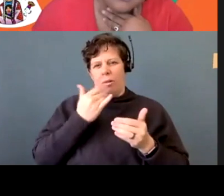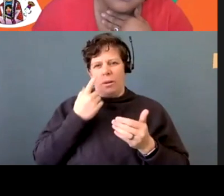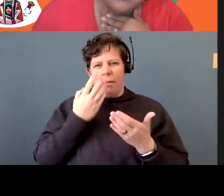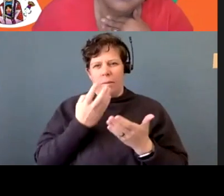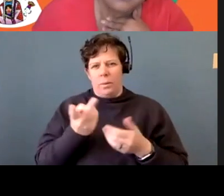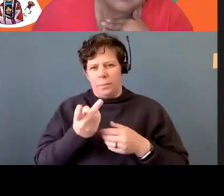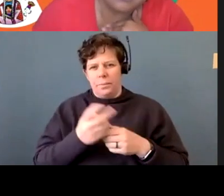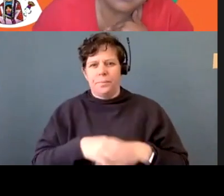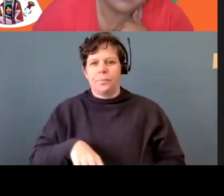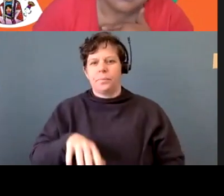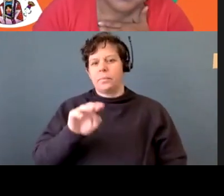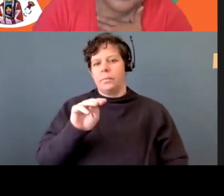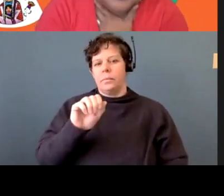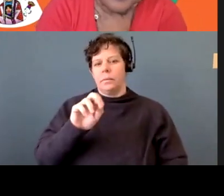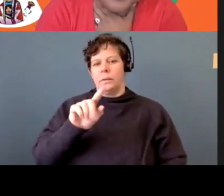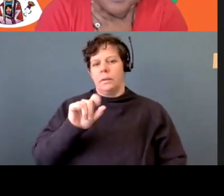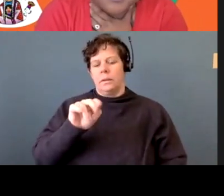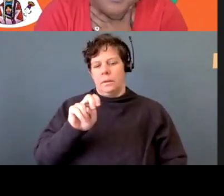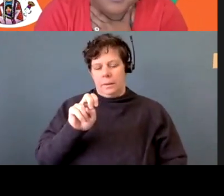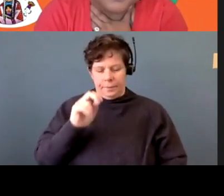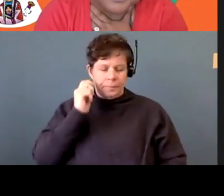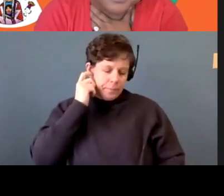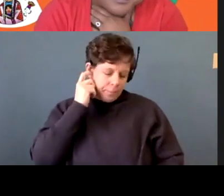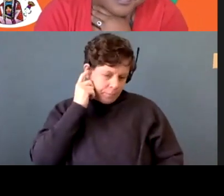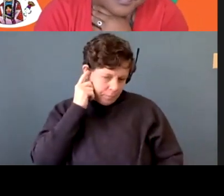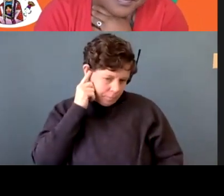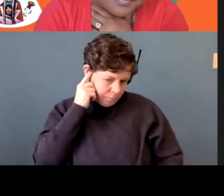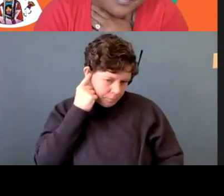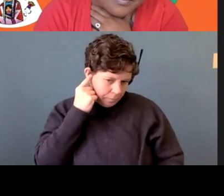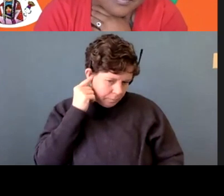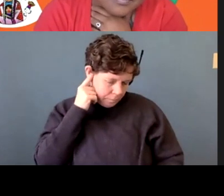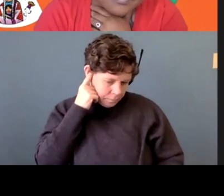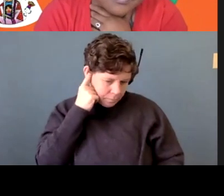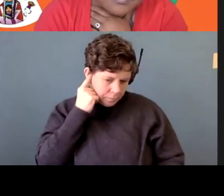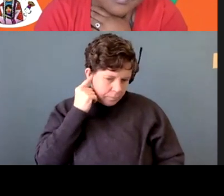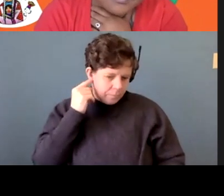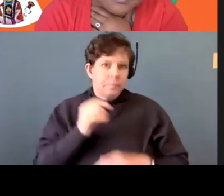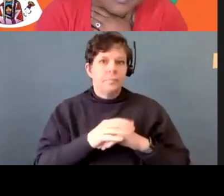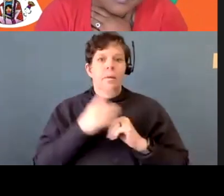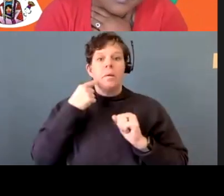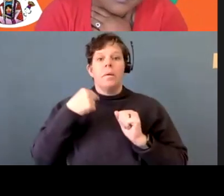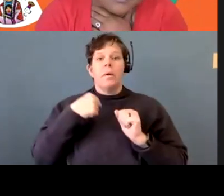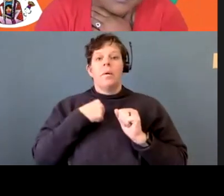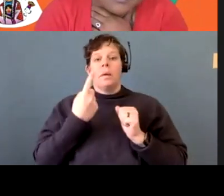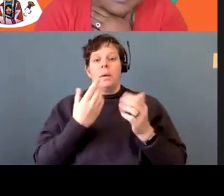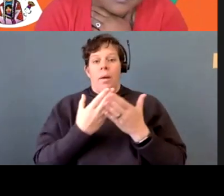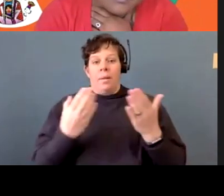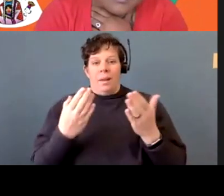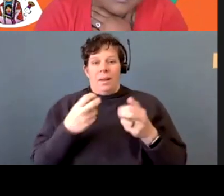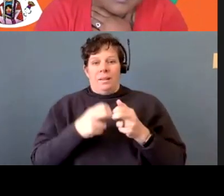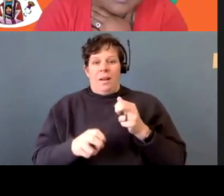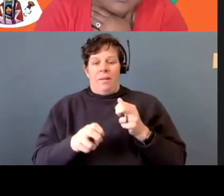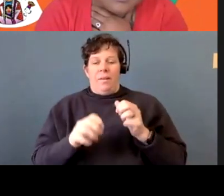Well, I think that for me, um, the one thing that I think is difficult is you don't have a body.